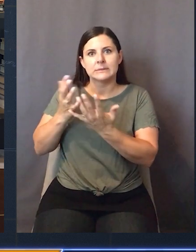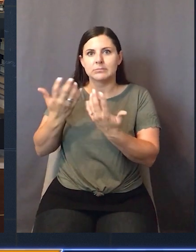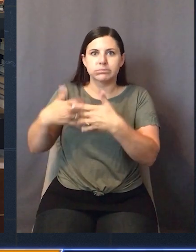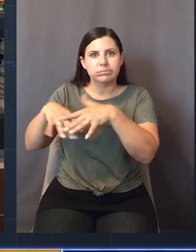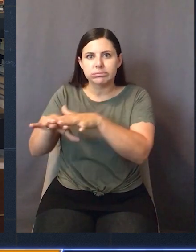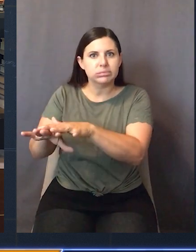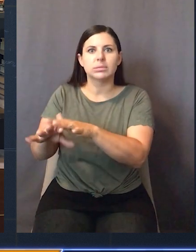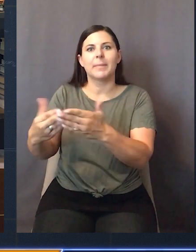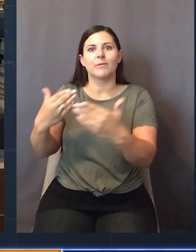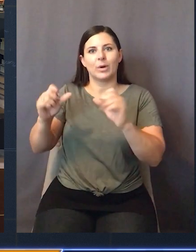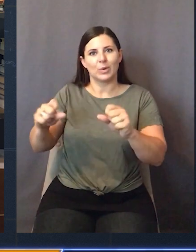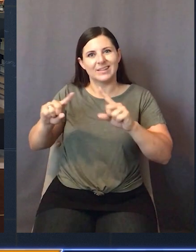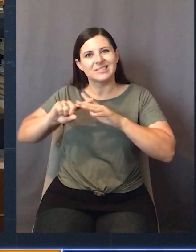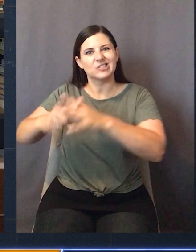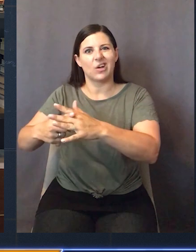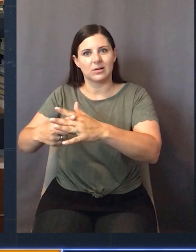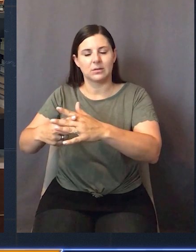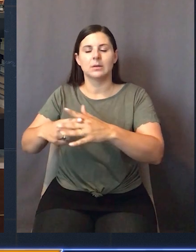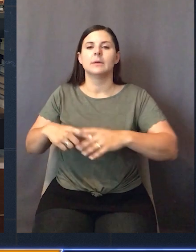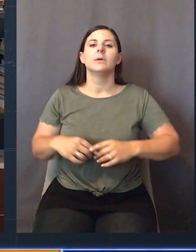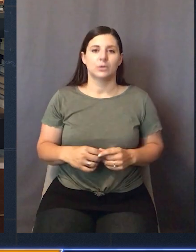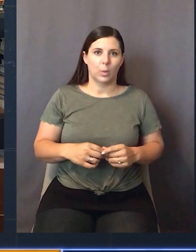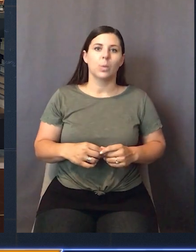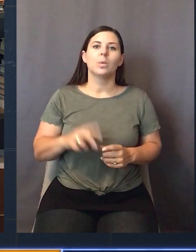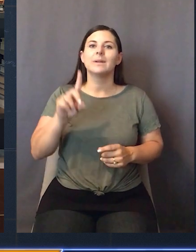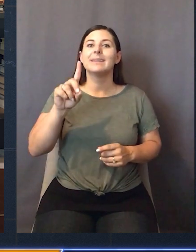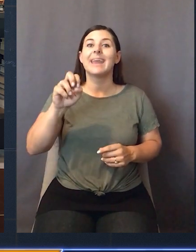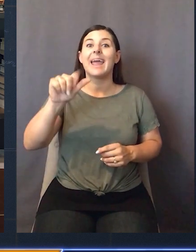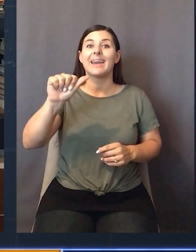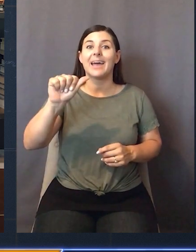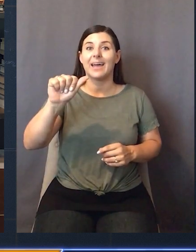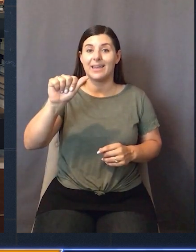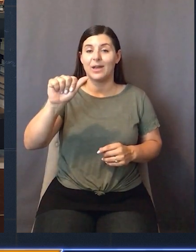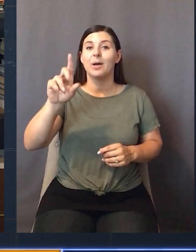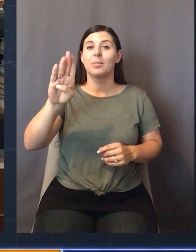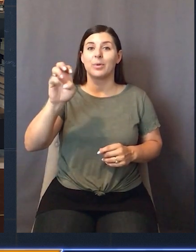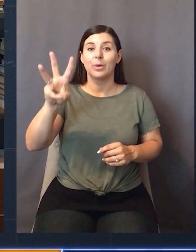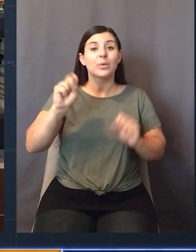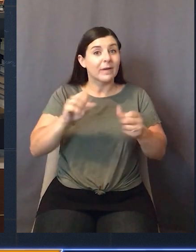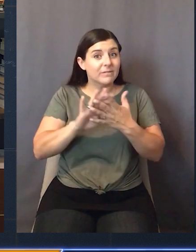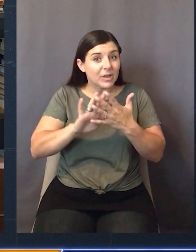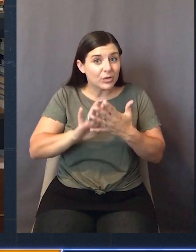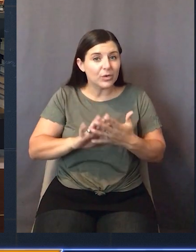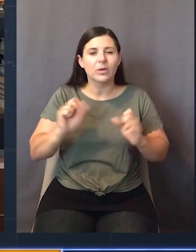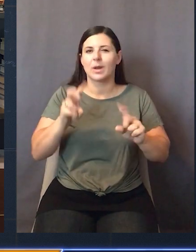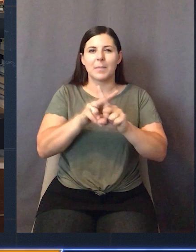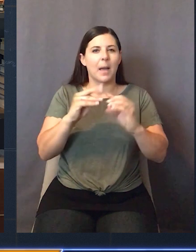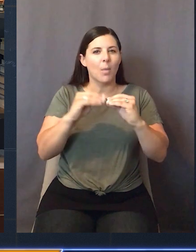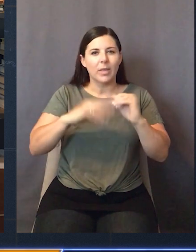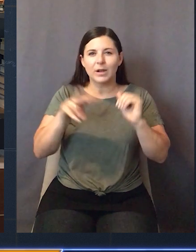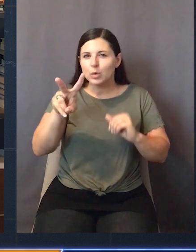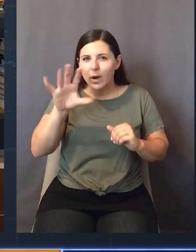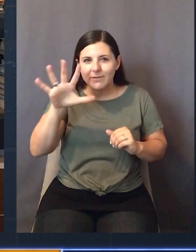normalization before you can really get to the heart of what you really want to do. So, with Data Brew, you can do some filtering, you can apply